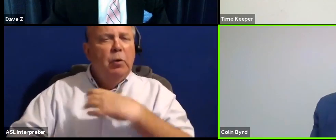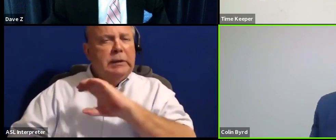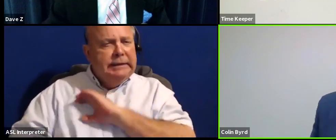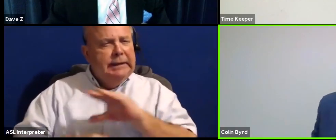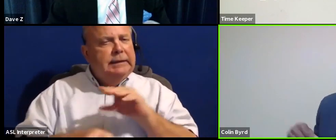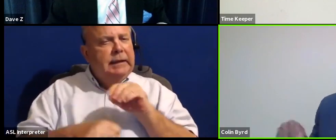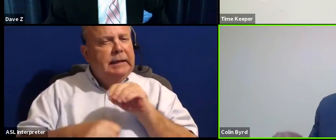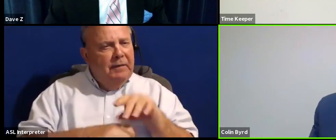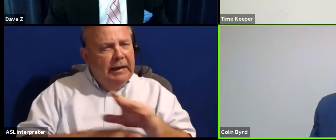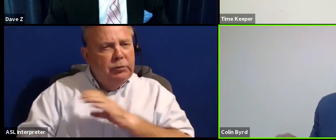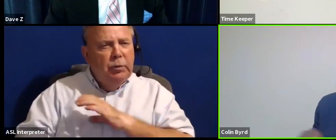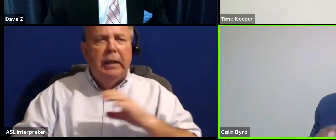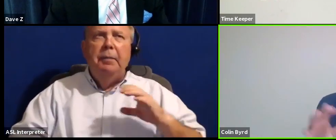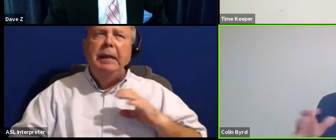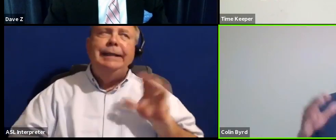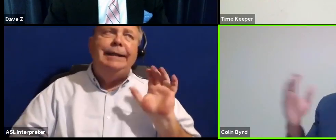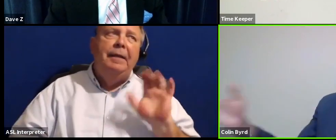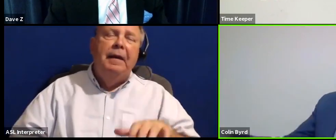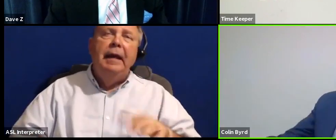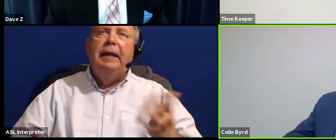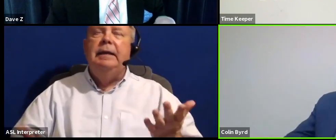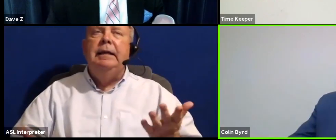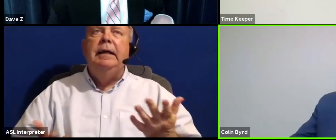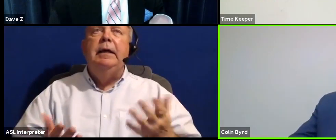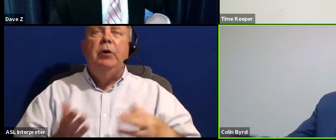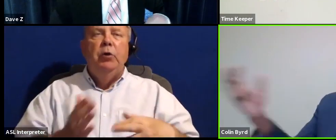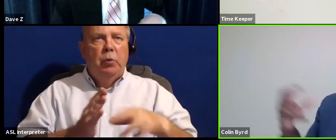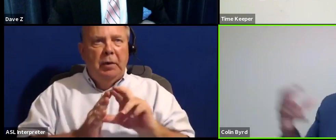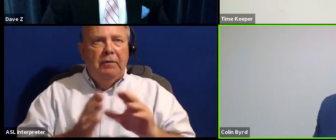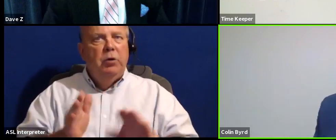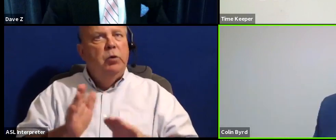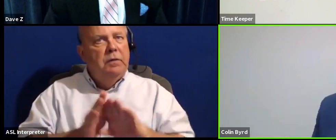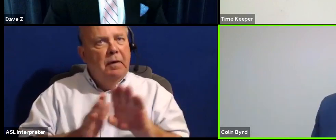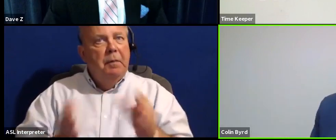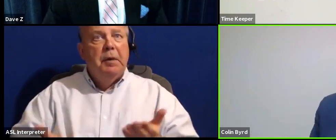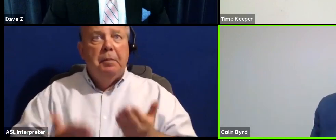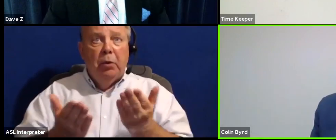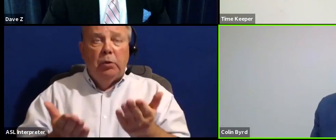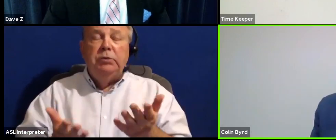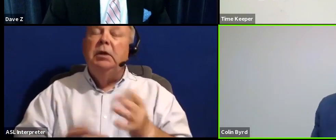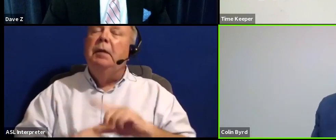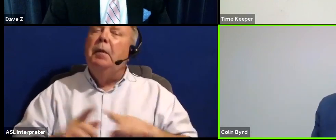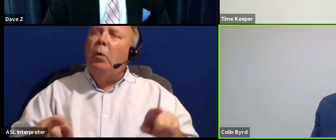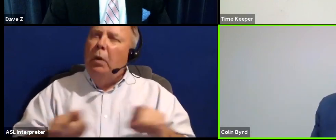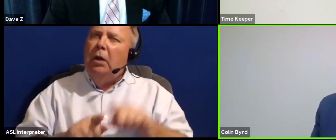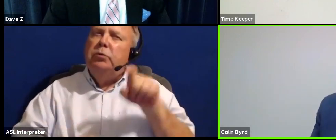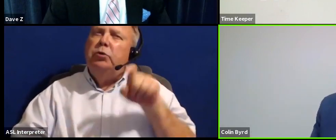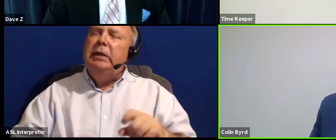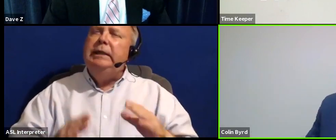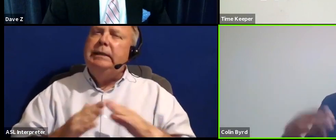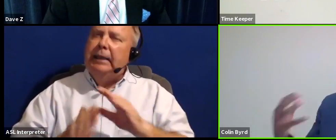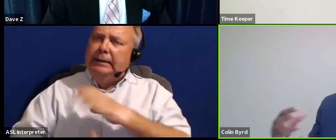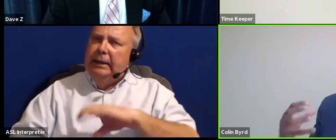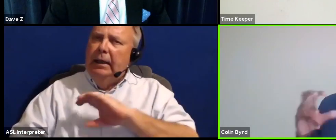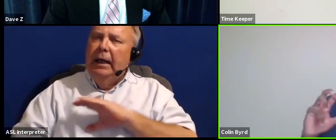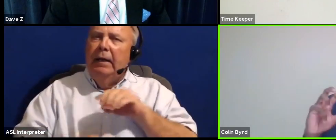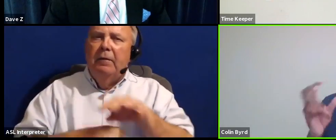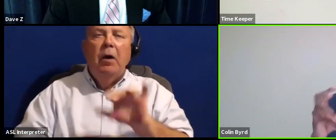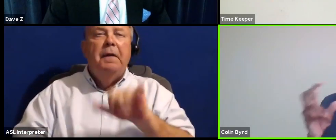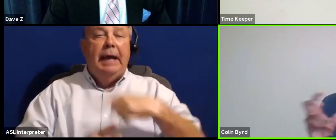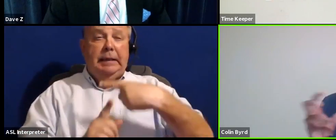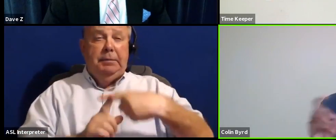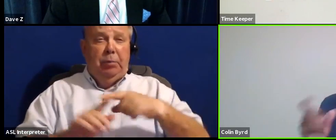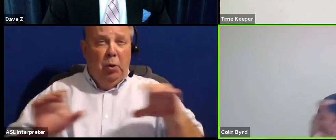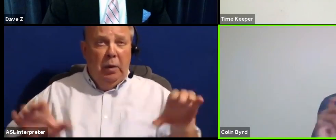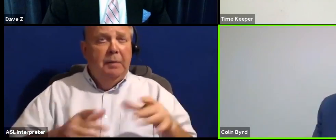review development proposals that come in. I think we also need a citizen advisory committee that is proactive about